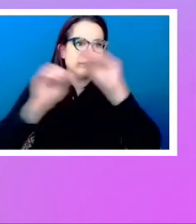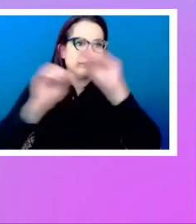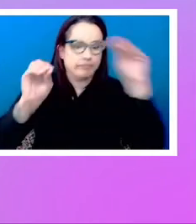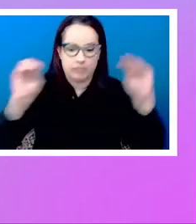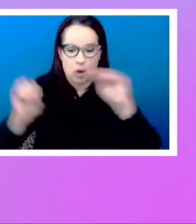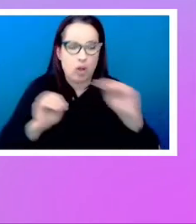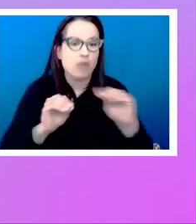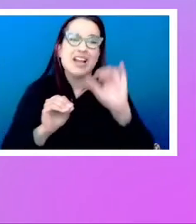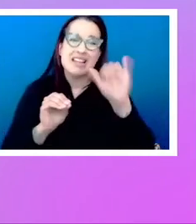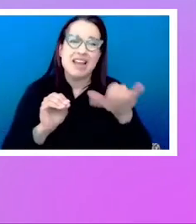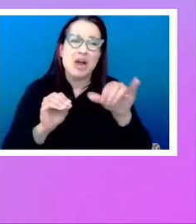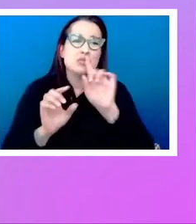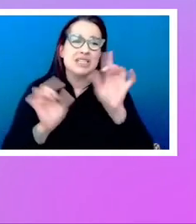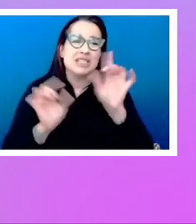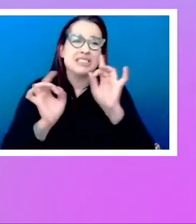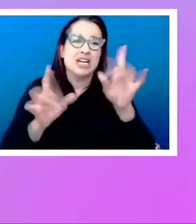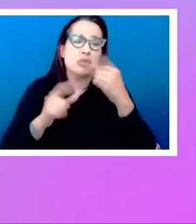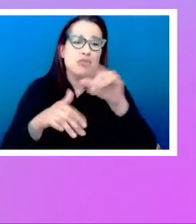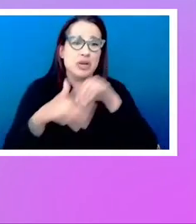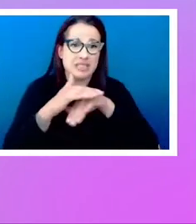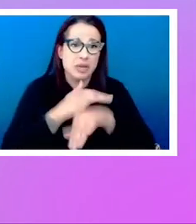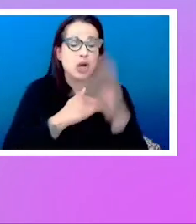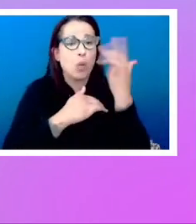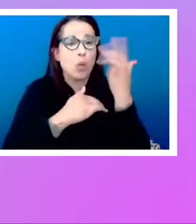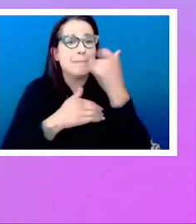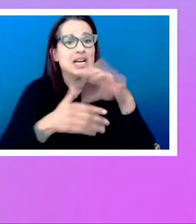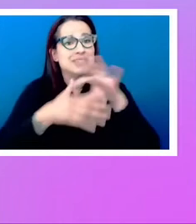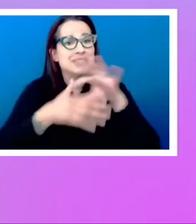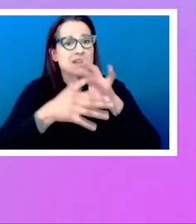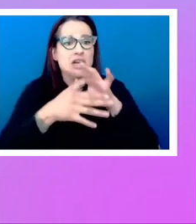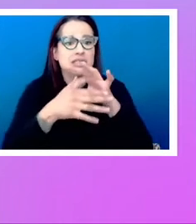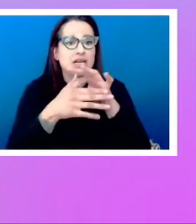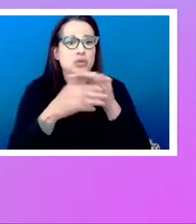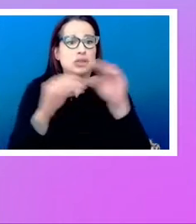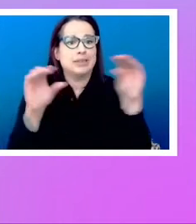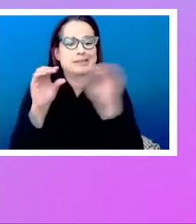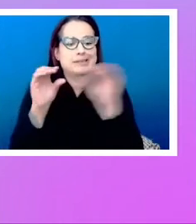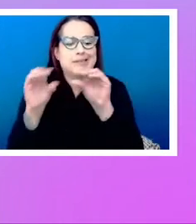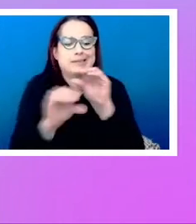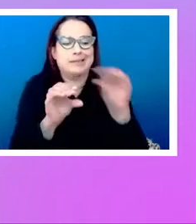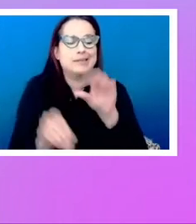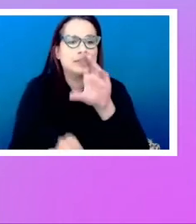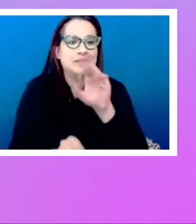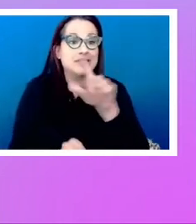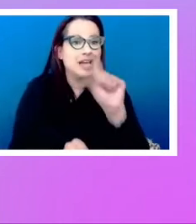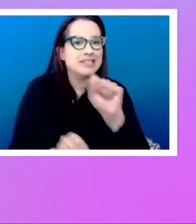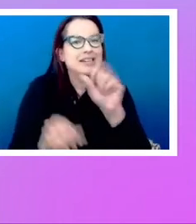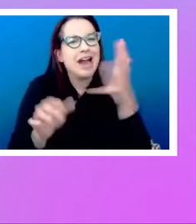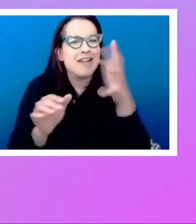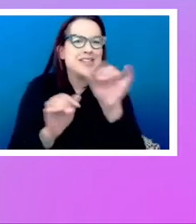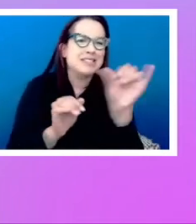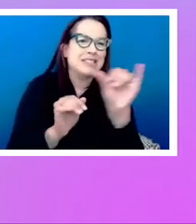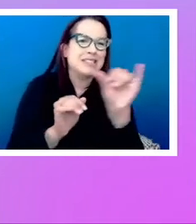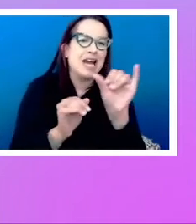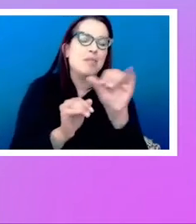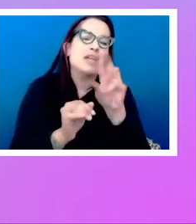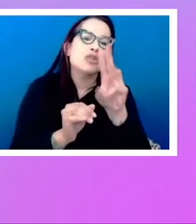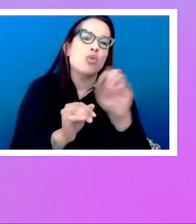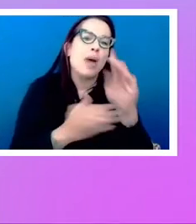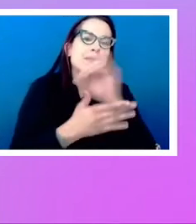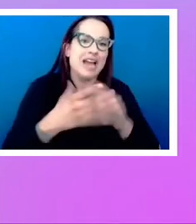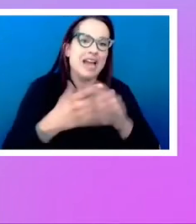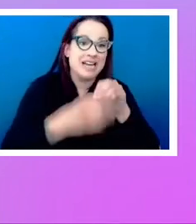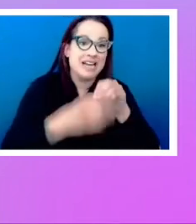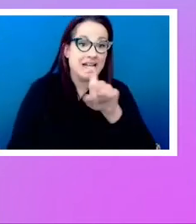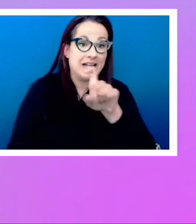terrible for accessibility because the content was, you know, jammed into table cells. was a bit like doing web design in Excel. So tables